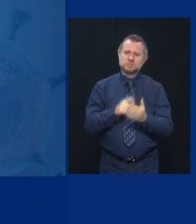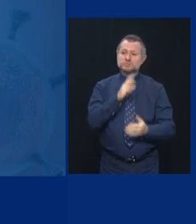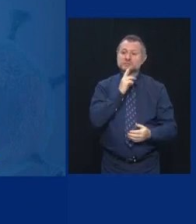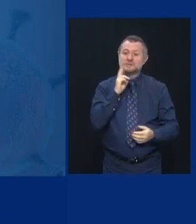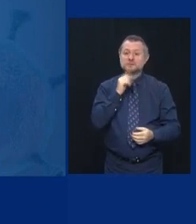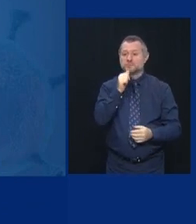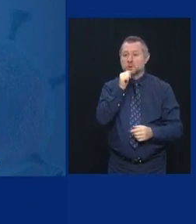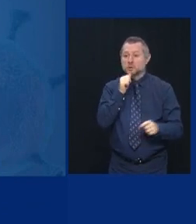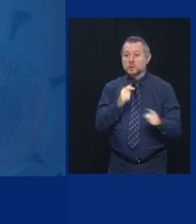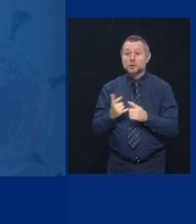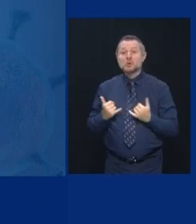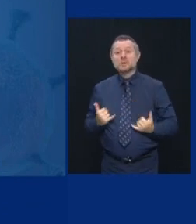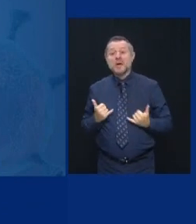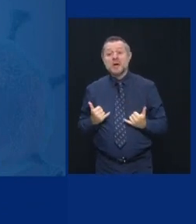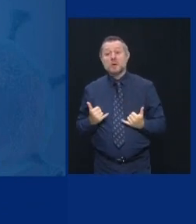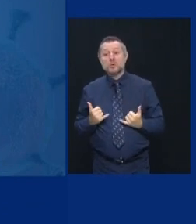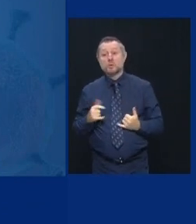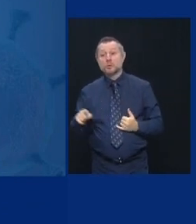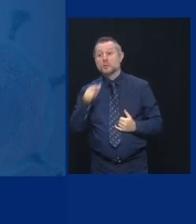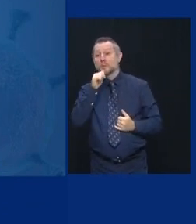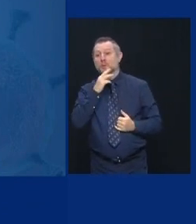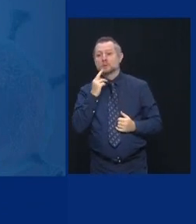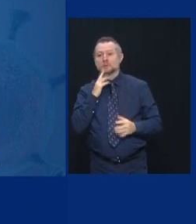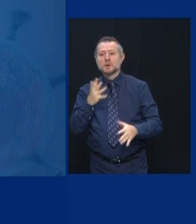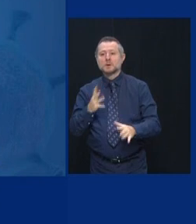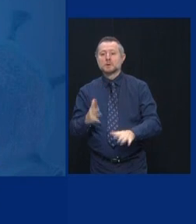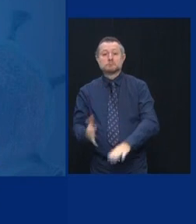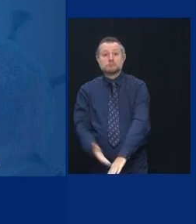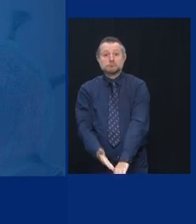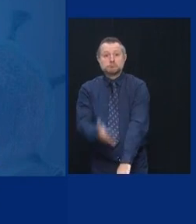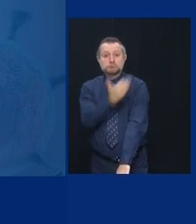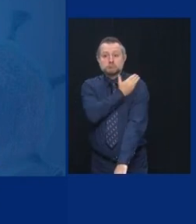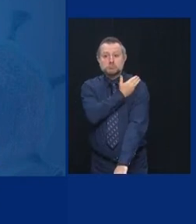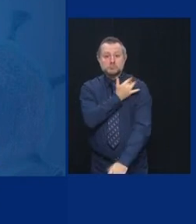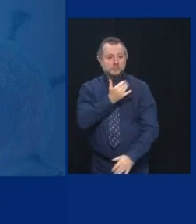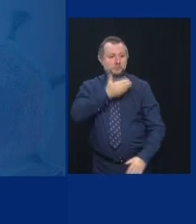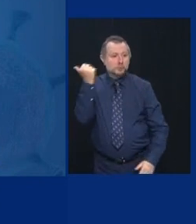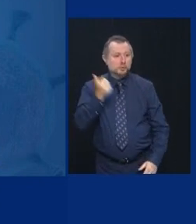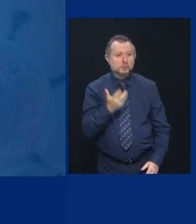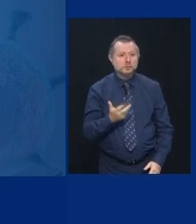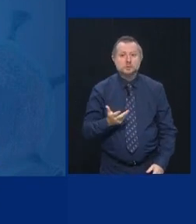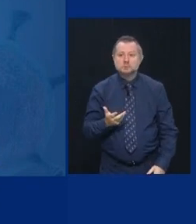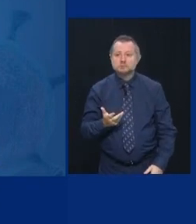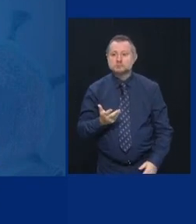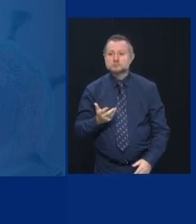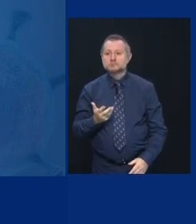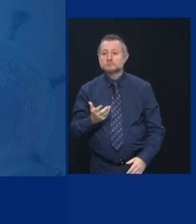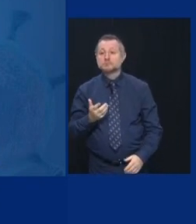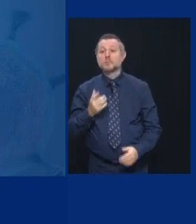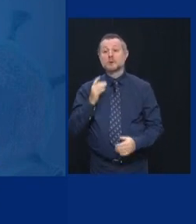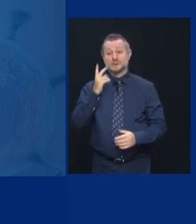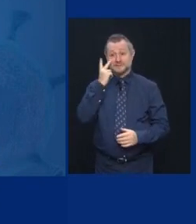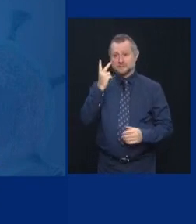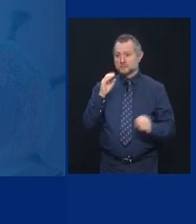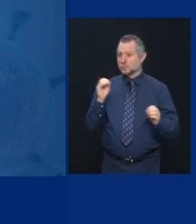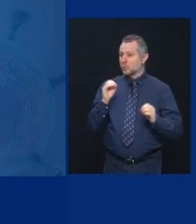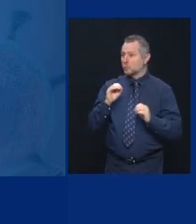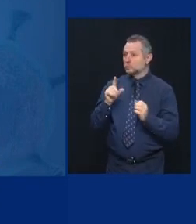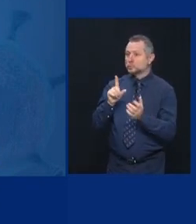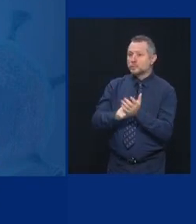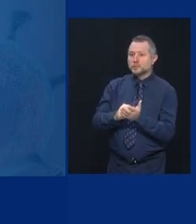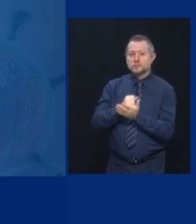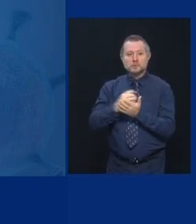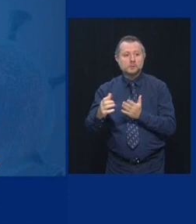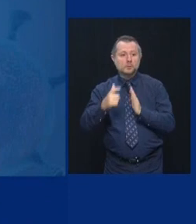markedly better than it has been. When was the last time any of you wrote a story about bars and restaurants